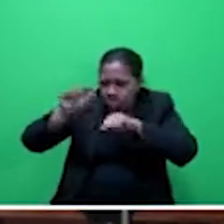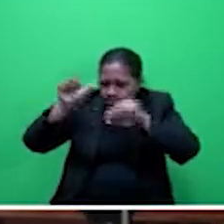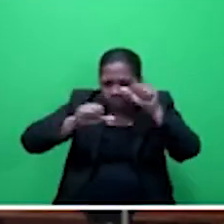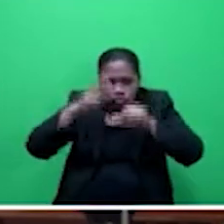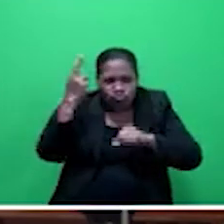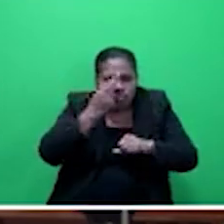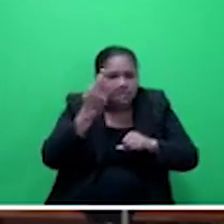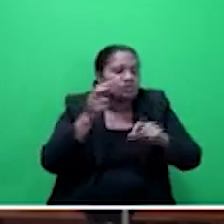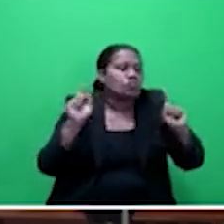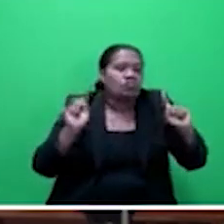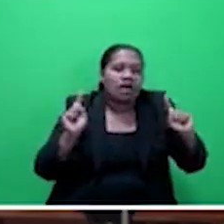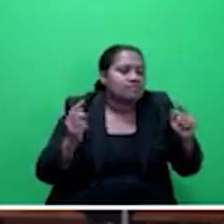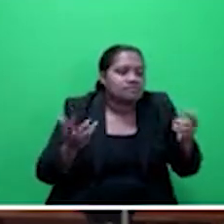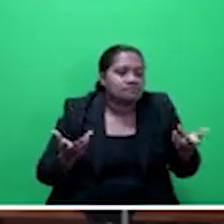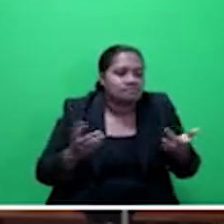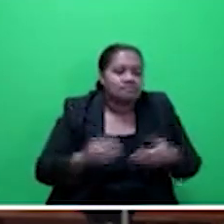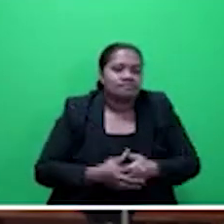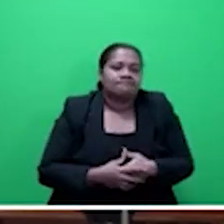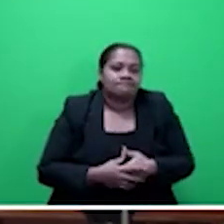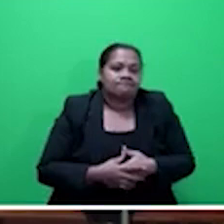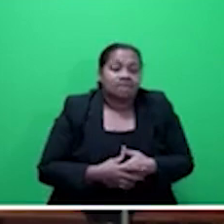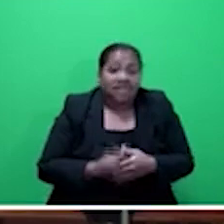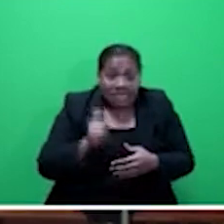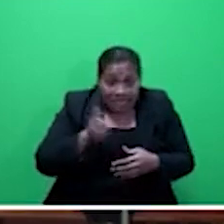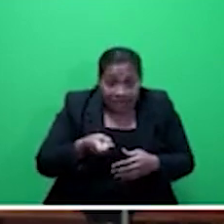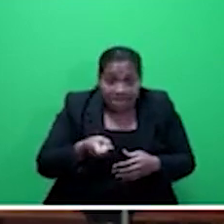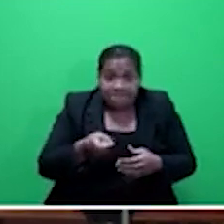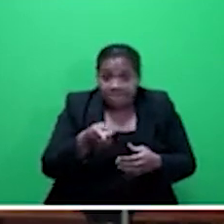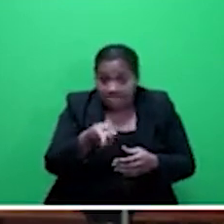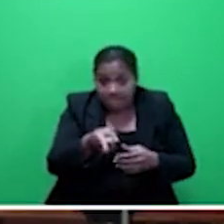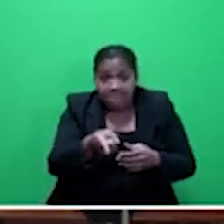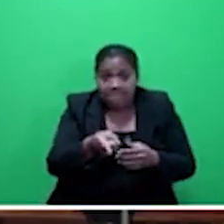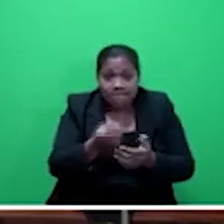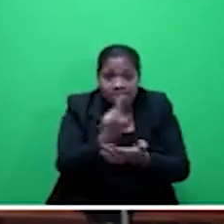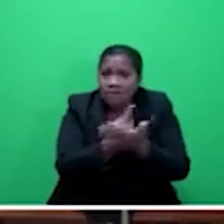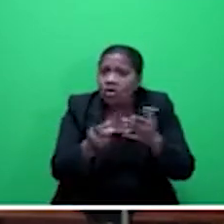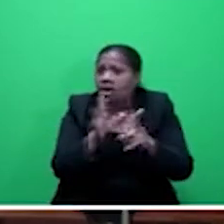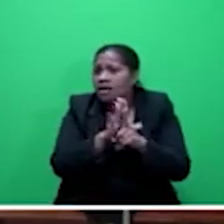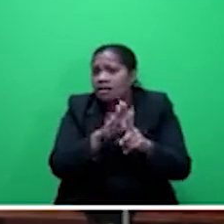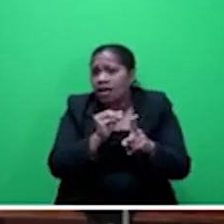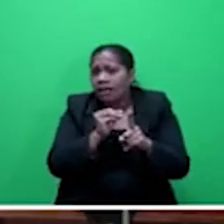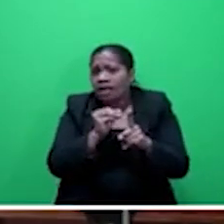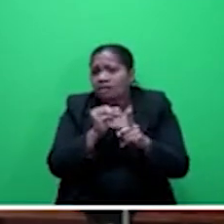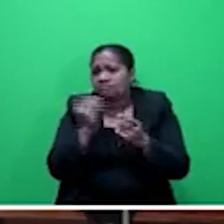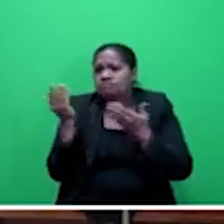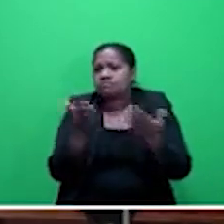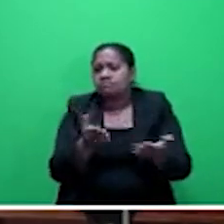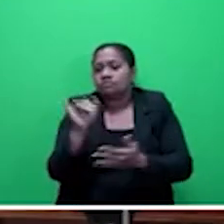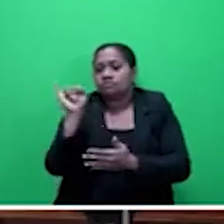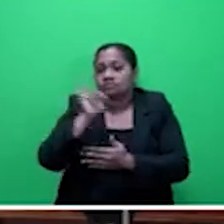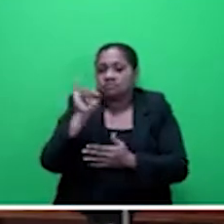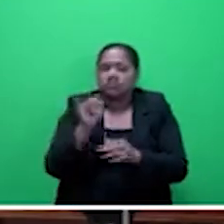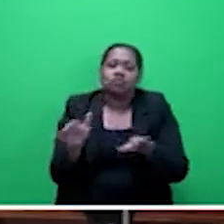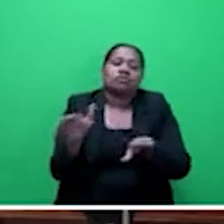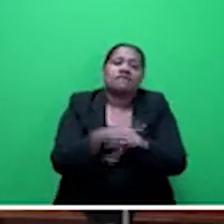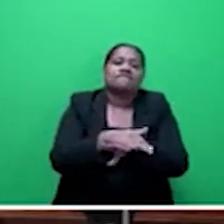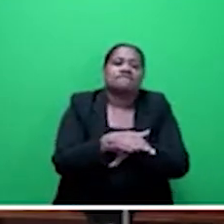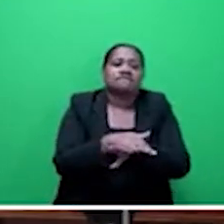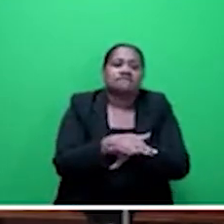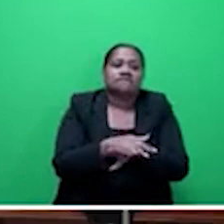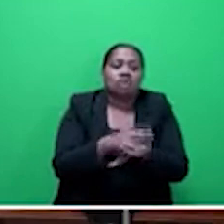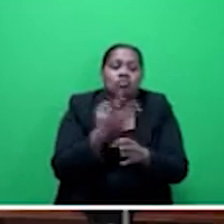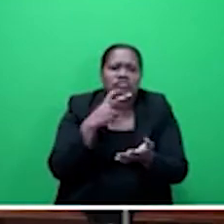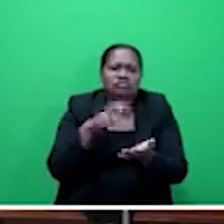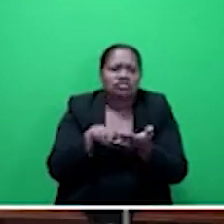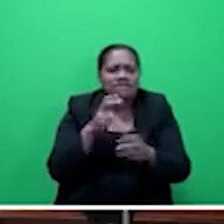exposed to. So if we, they said, we will only, for example, provide insurance cover to registered farmers. So